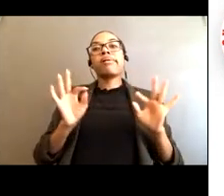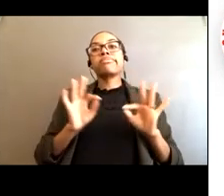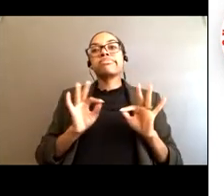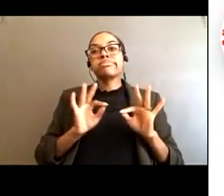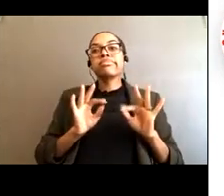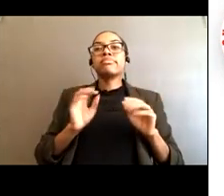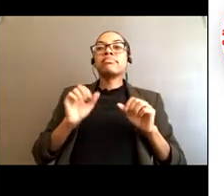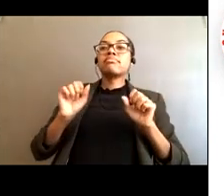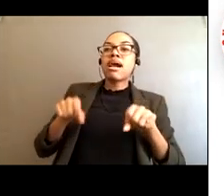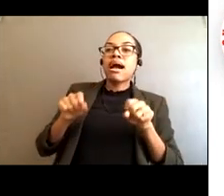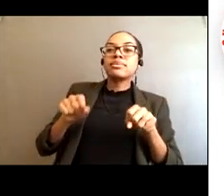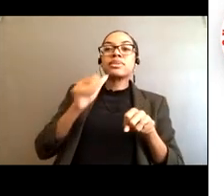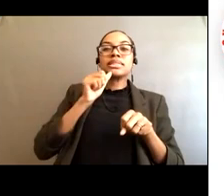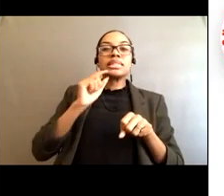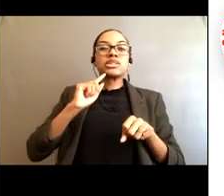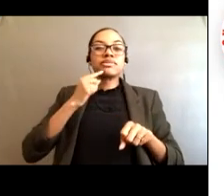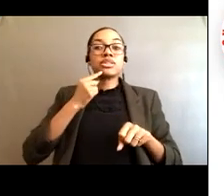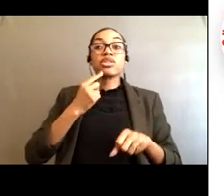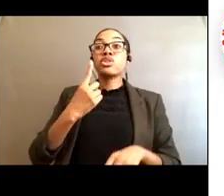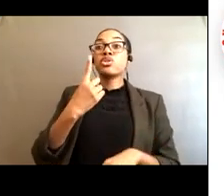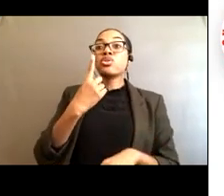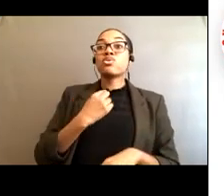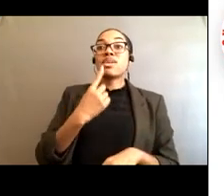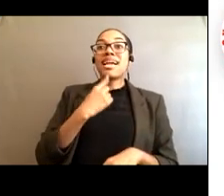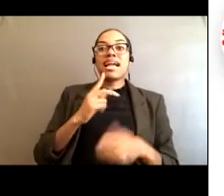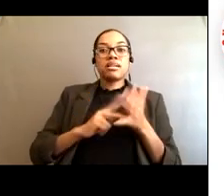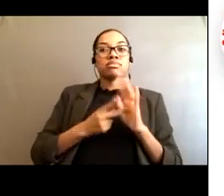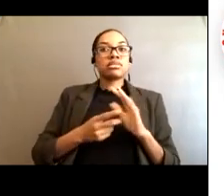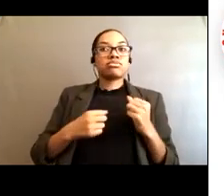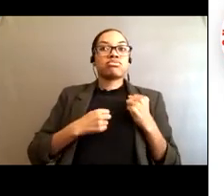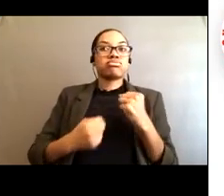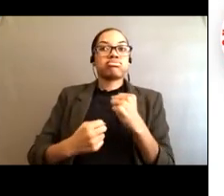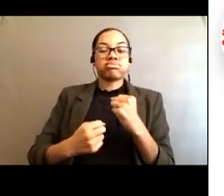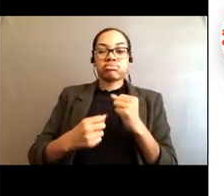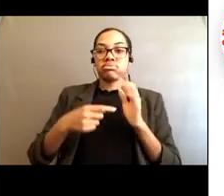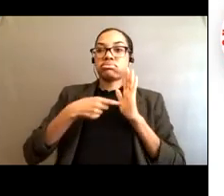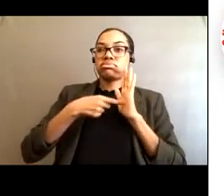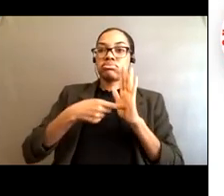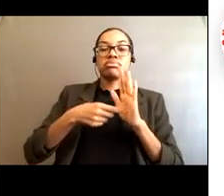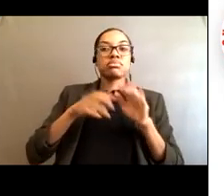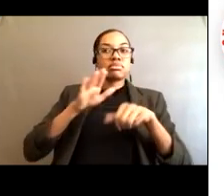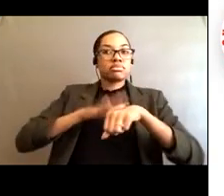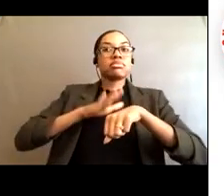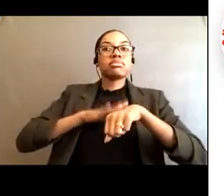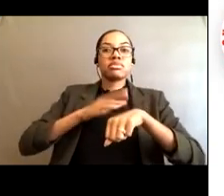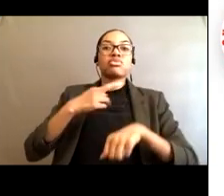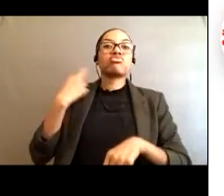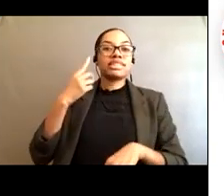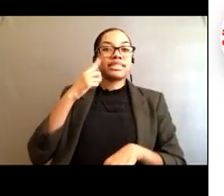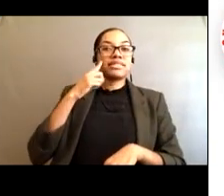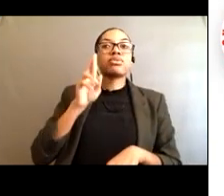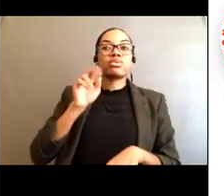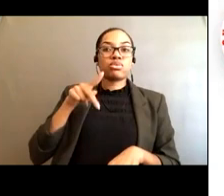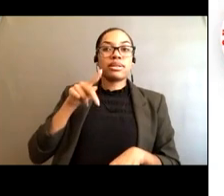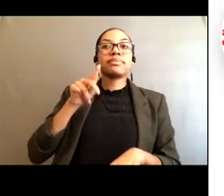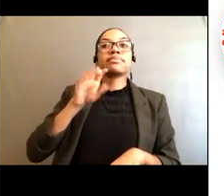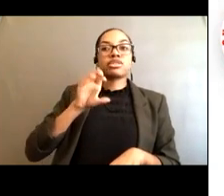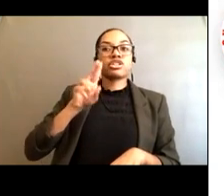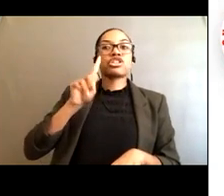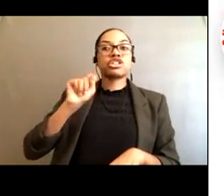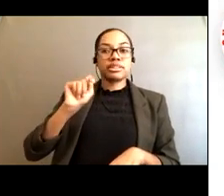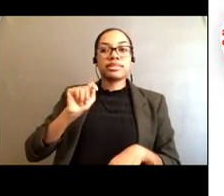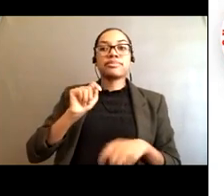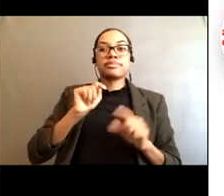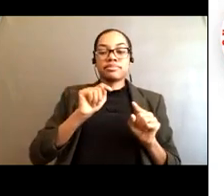currents, and you know not everybody likes maps and graphics, so a lot of people like to refer to the text forecast which is available.